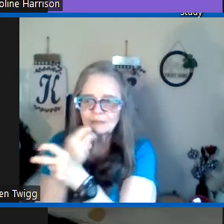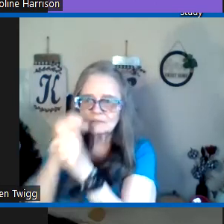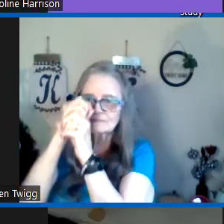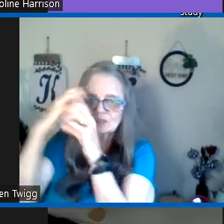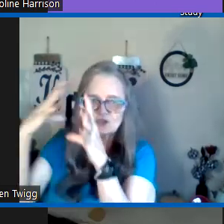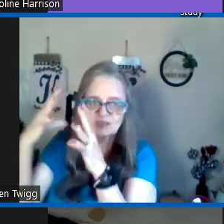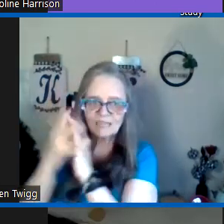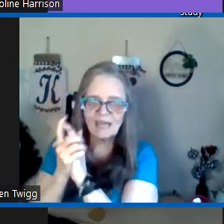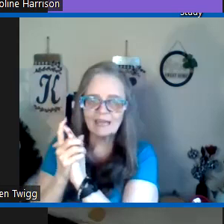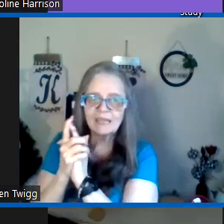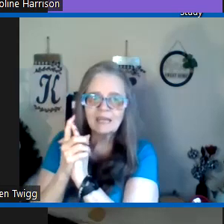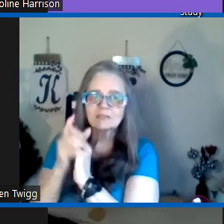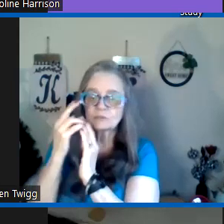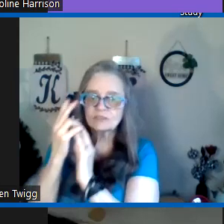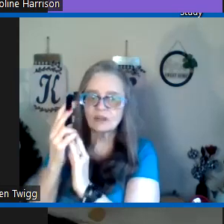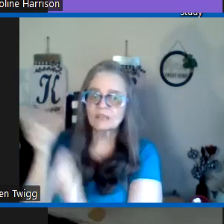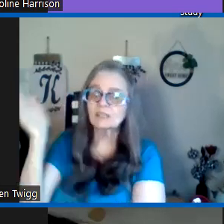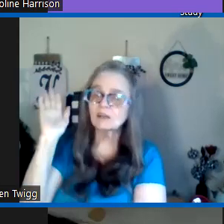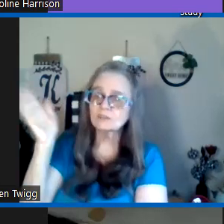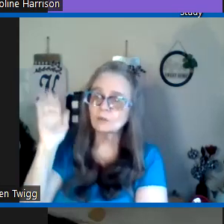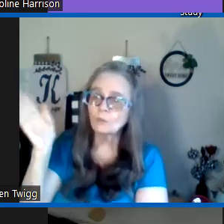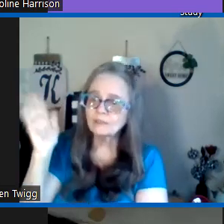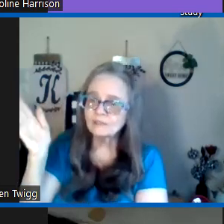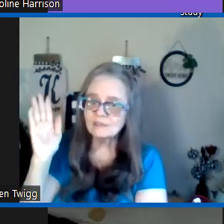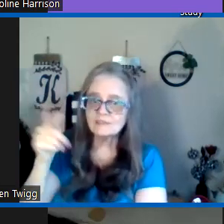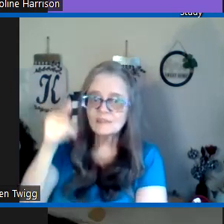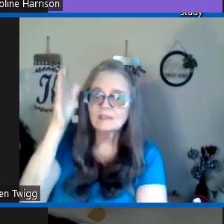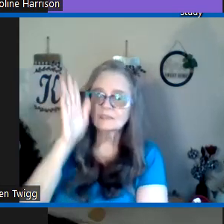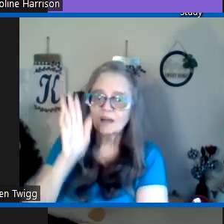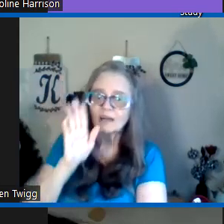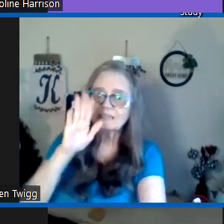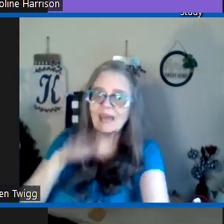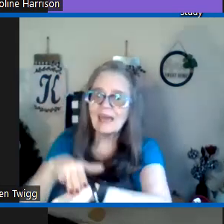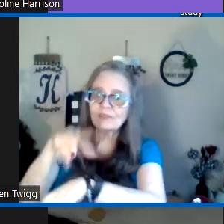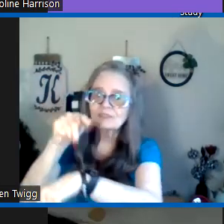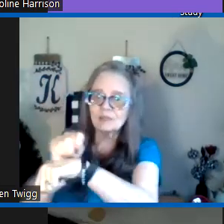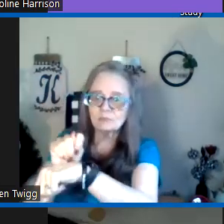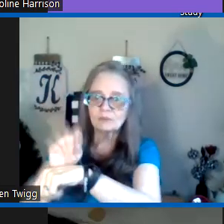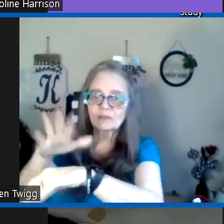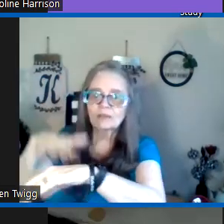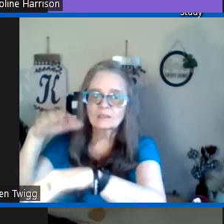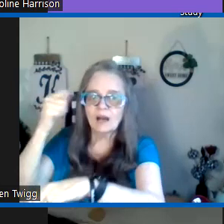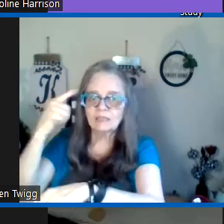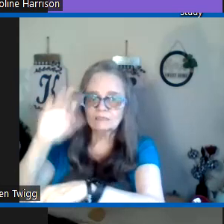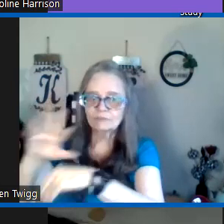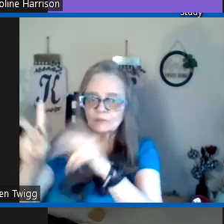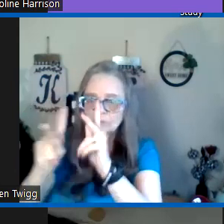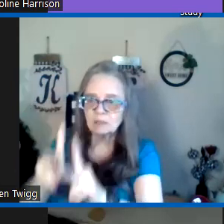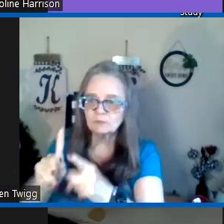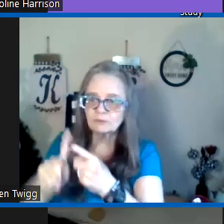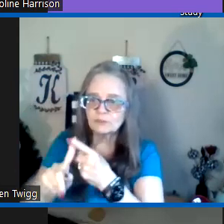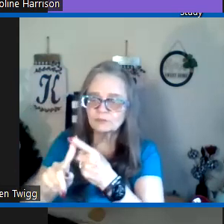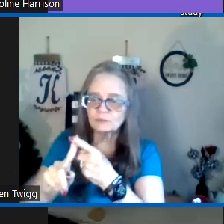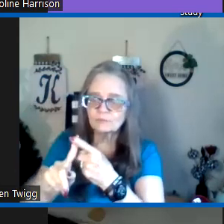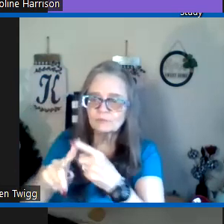that was a vision that he had so he saw and he also witnessed God at the temple calling for